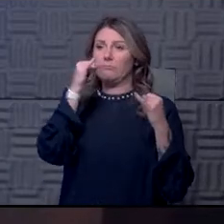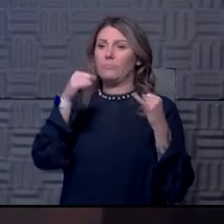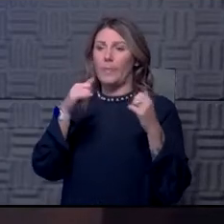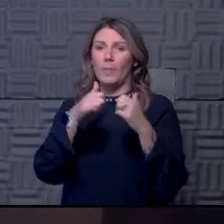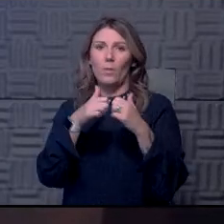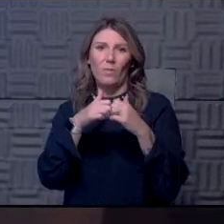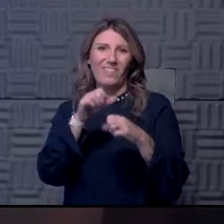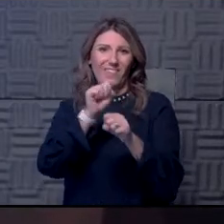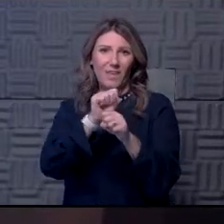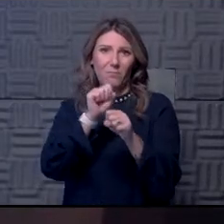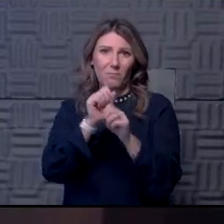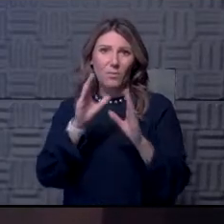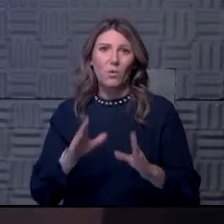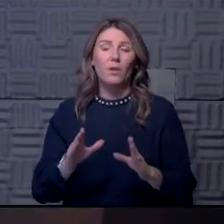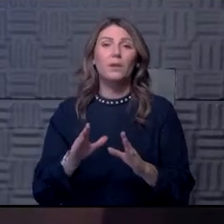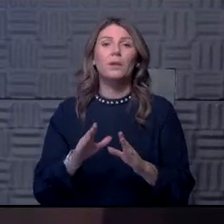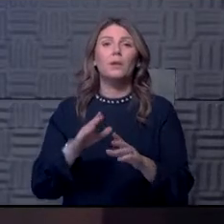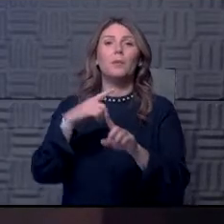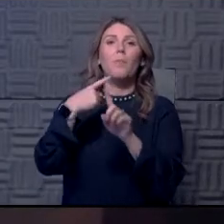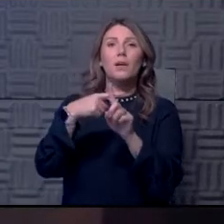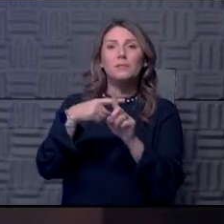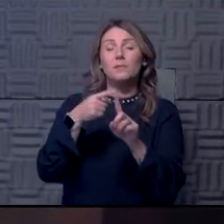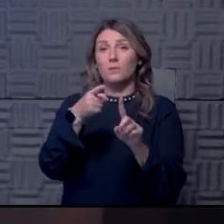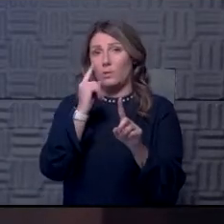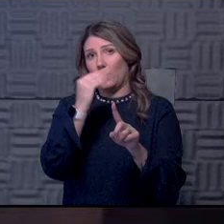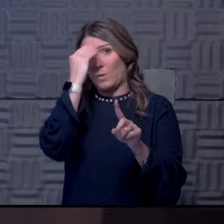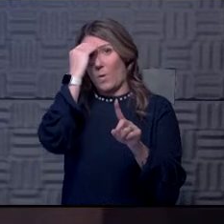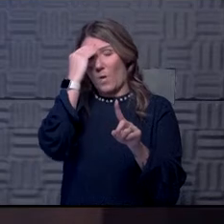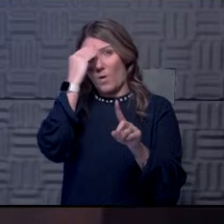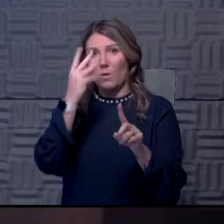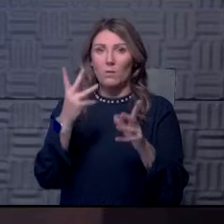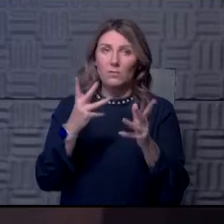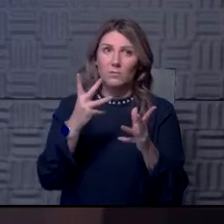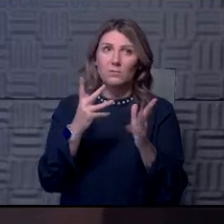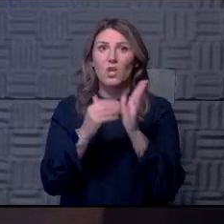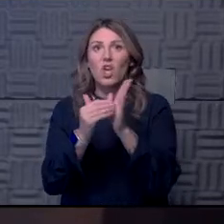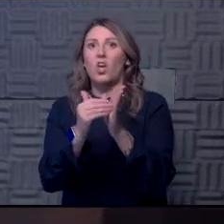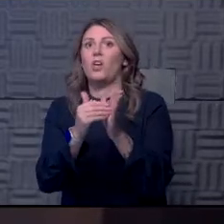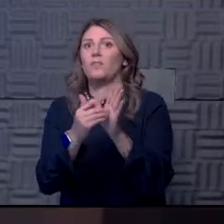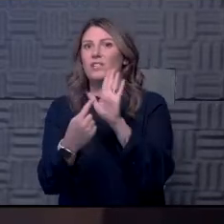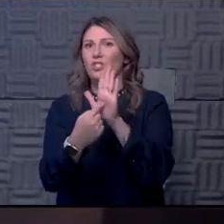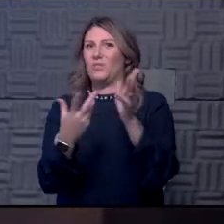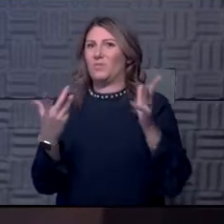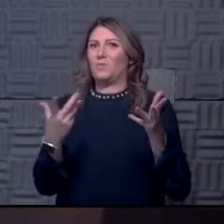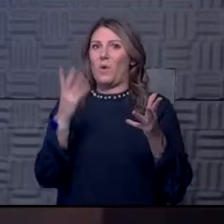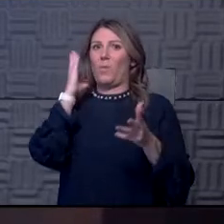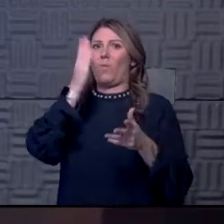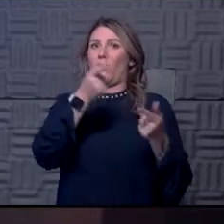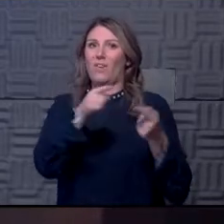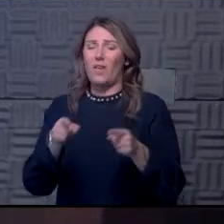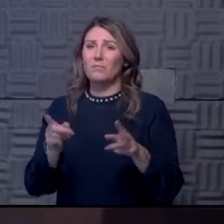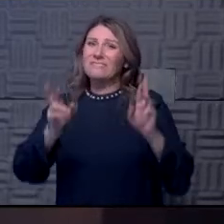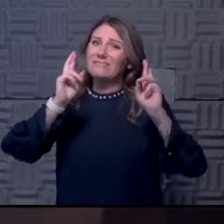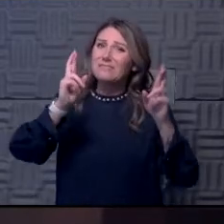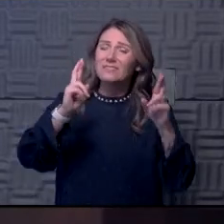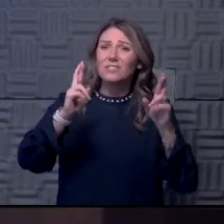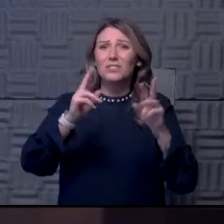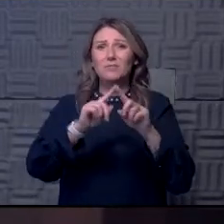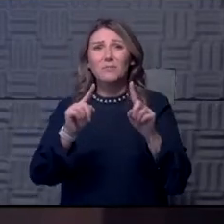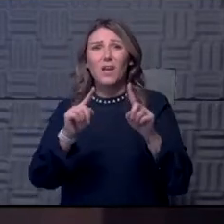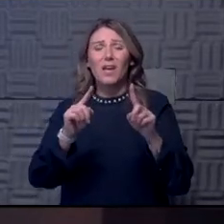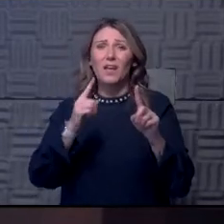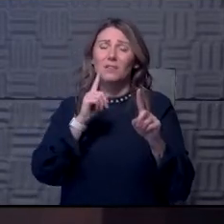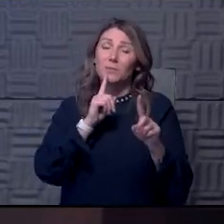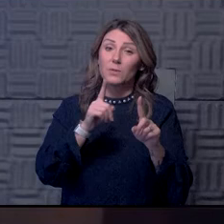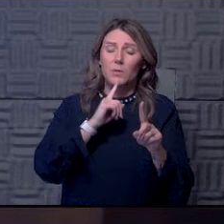employee positivity, which, as you guys know, is often an indicator of something to come. So fingers crossed, but I've been